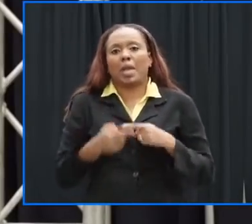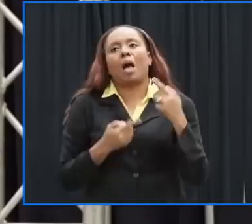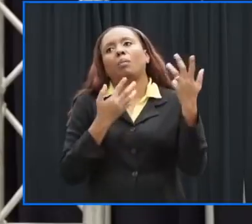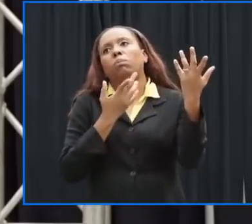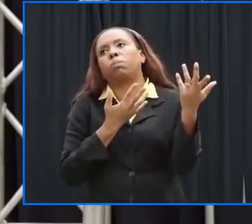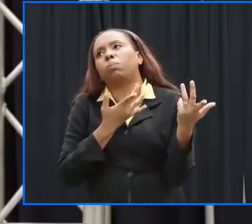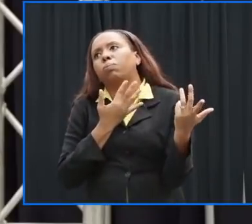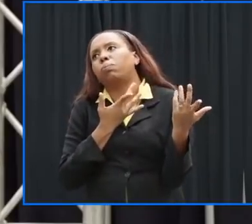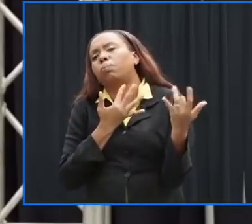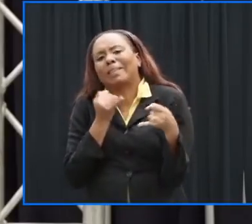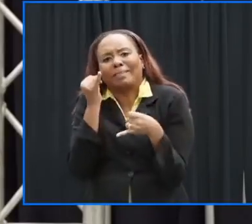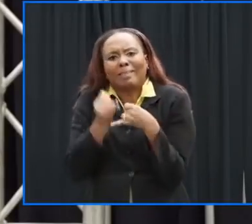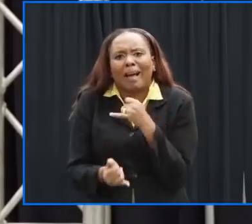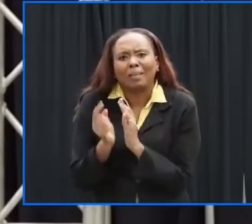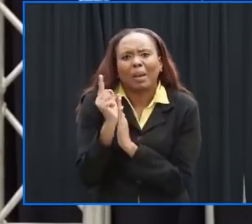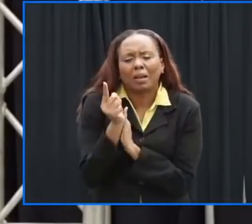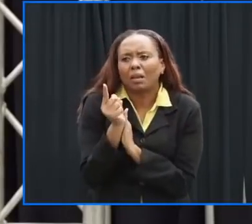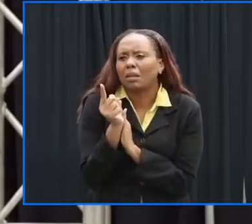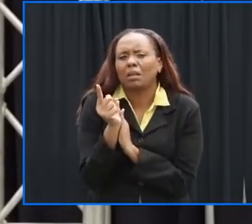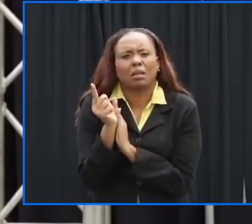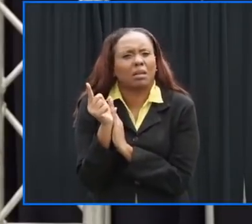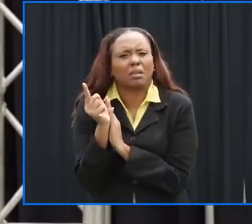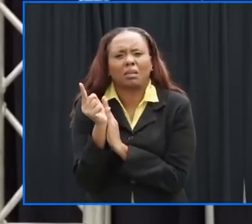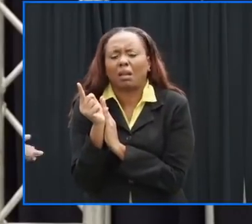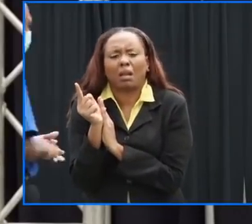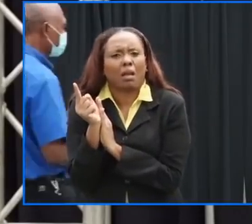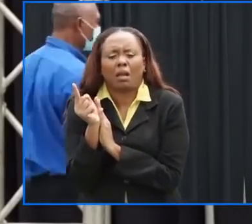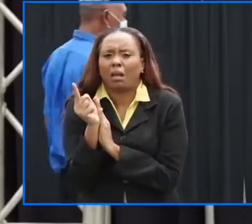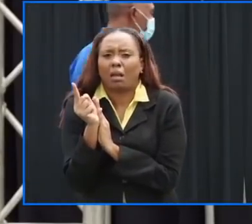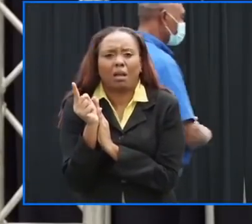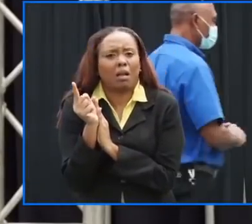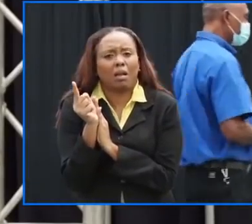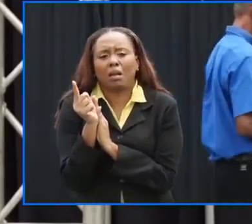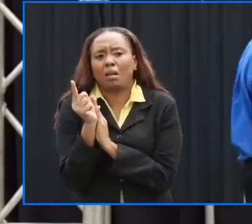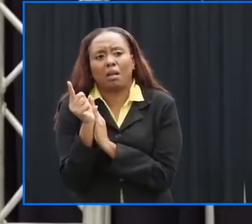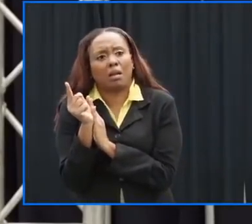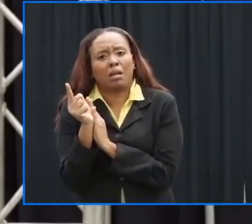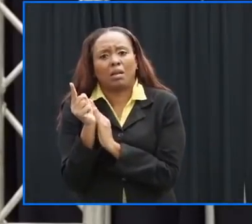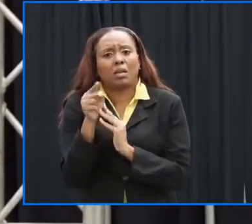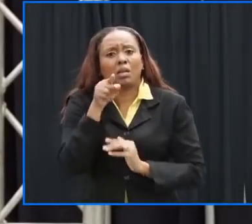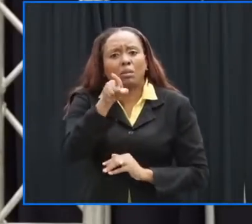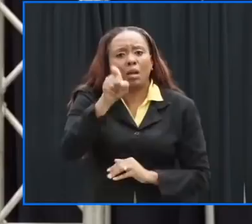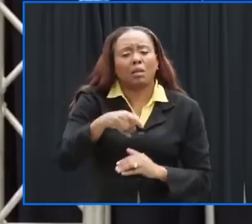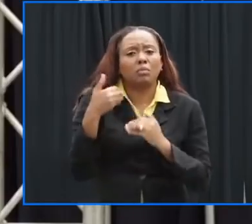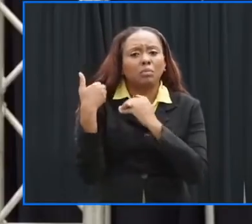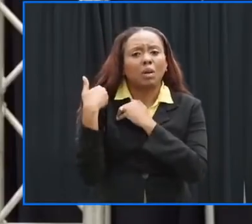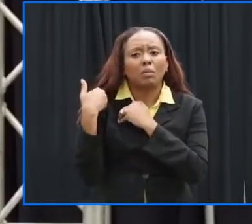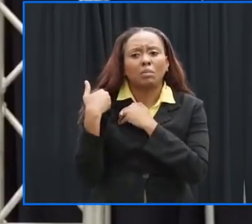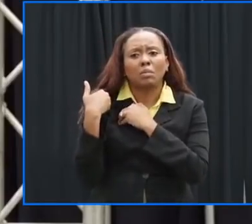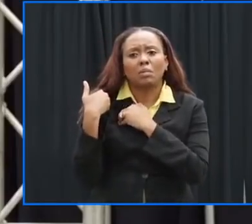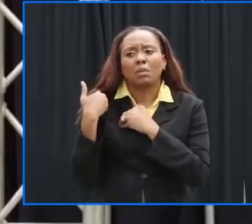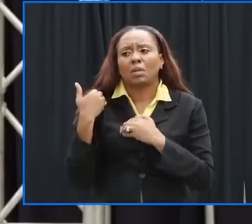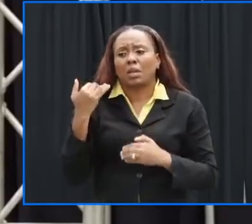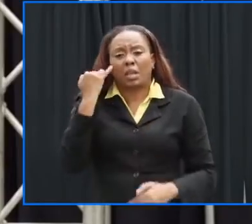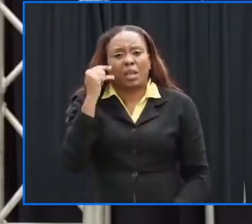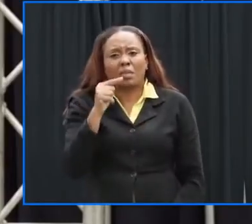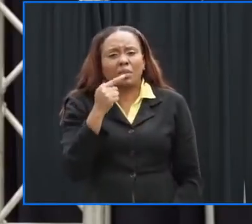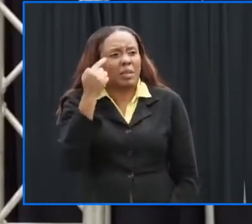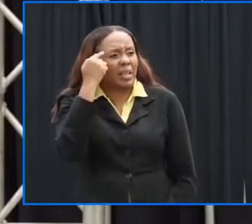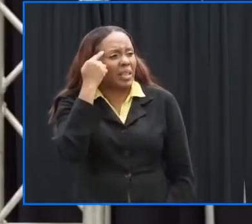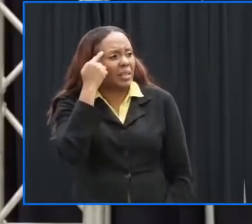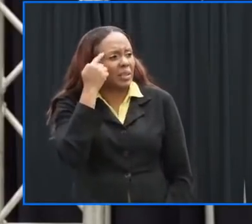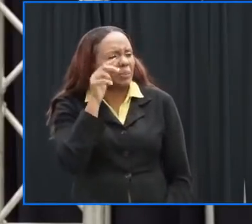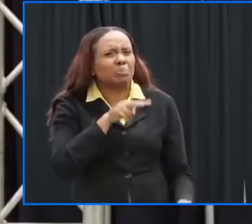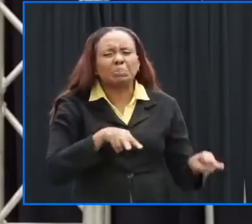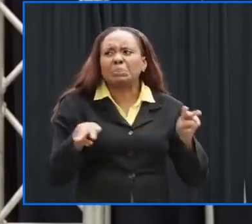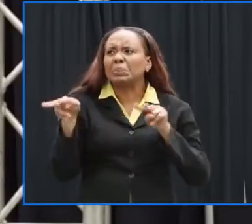assist you once storm conditions are actually affecting the country so look around you and if you think you